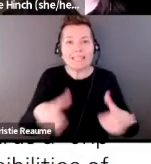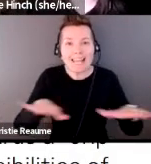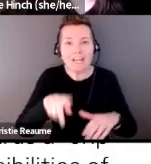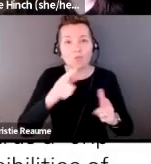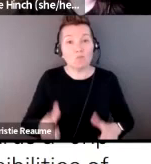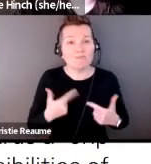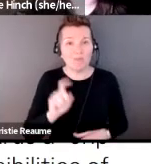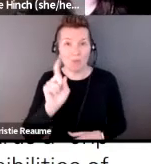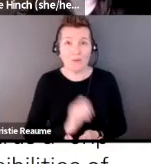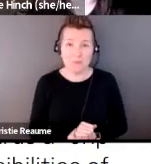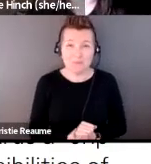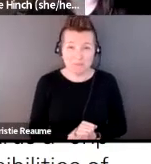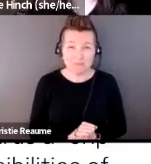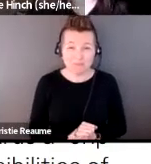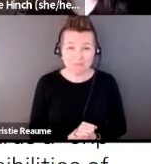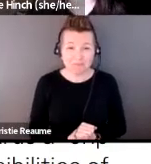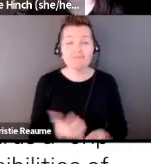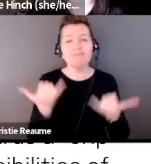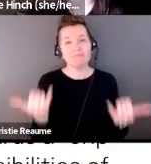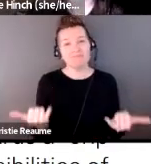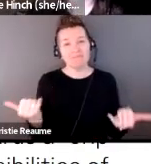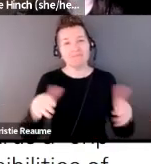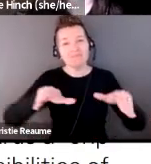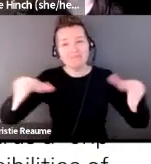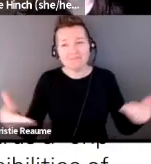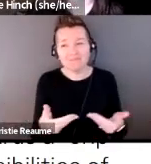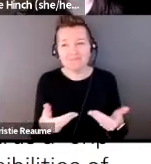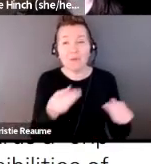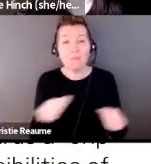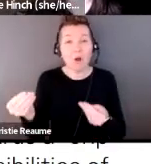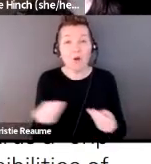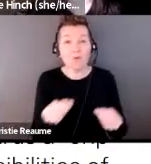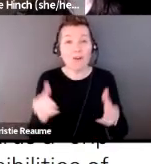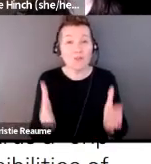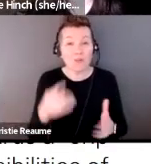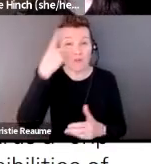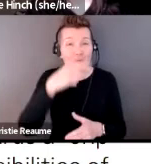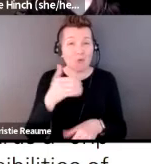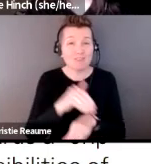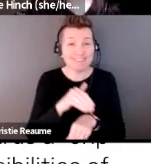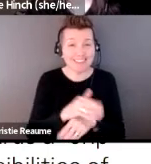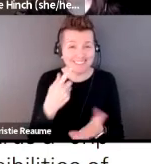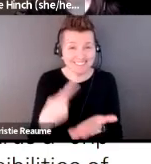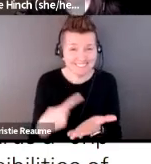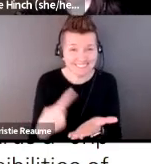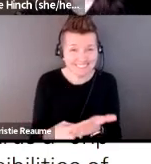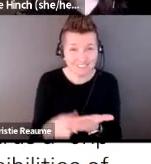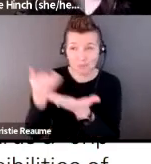I'll that said, I'd like to introduce the moderator for tonight's discussion, Sean Lee.